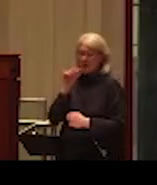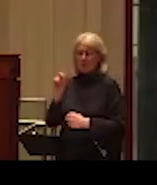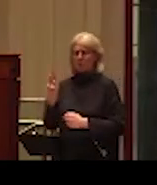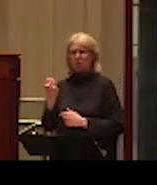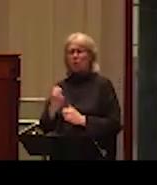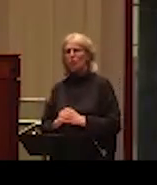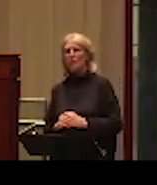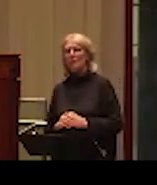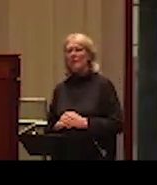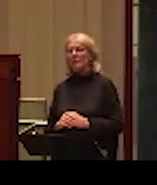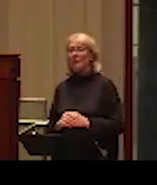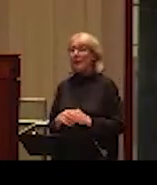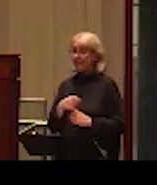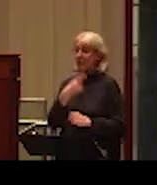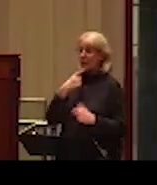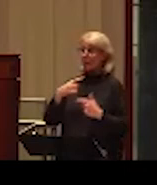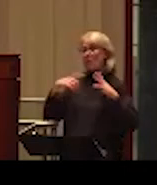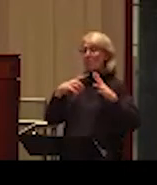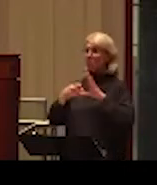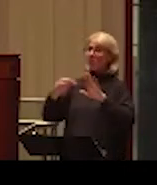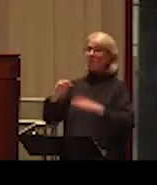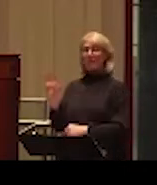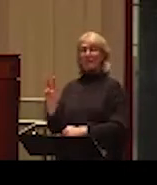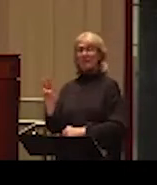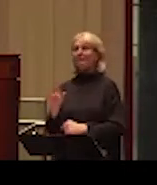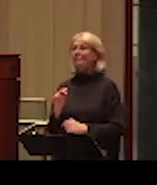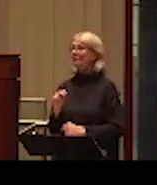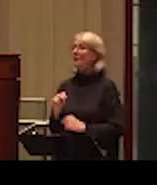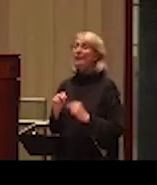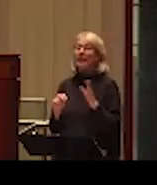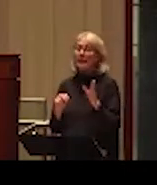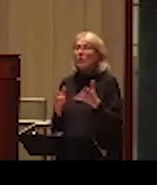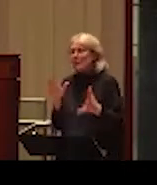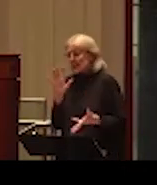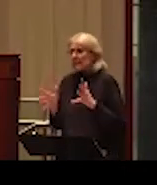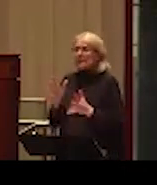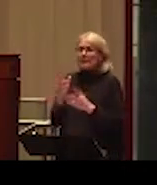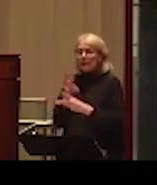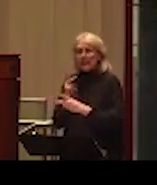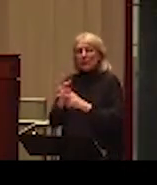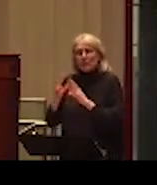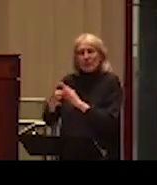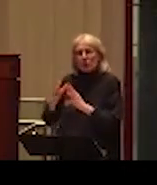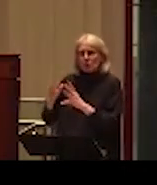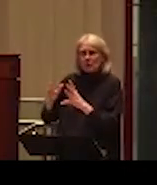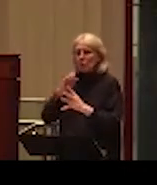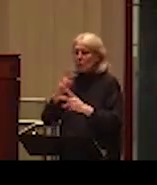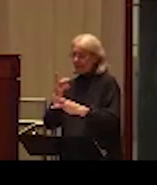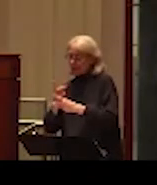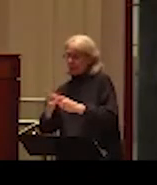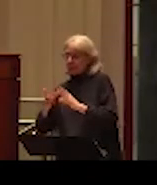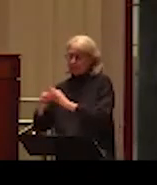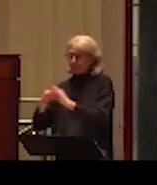wouldn't call themselves victims. They will try to stay in the relationship and fix relationship for the sake of children. They feel